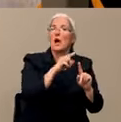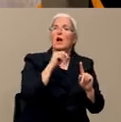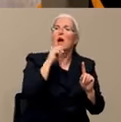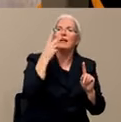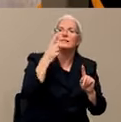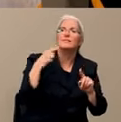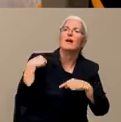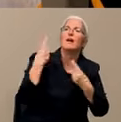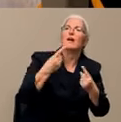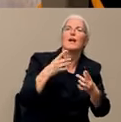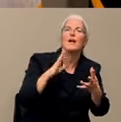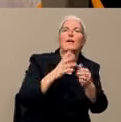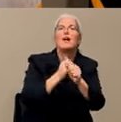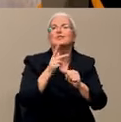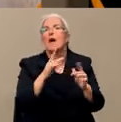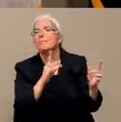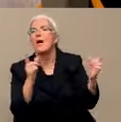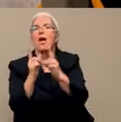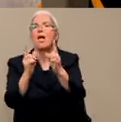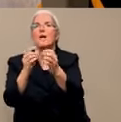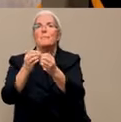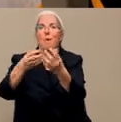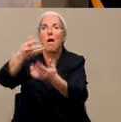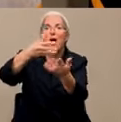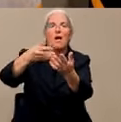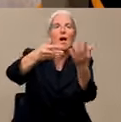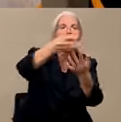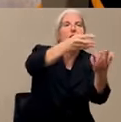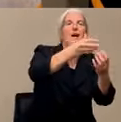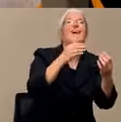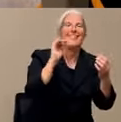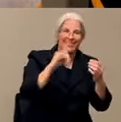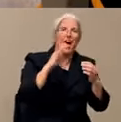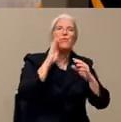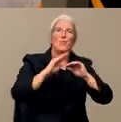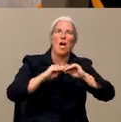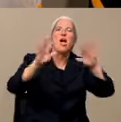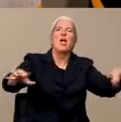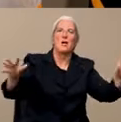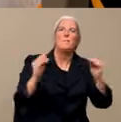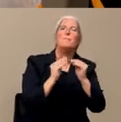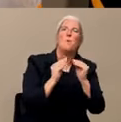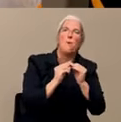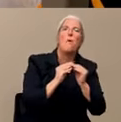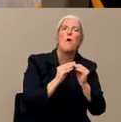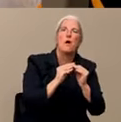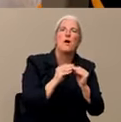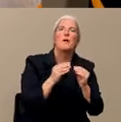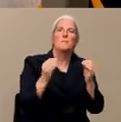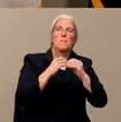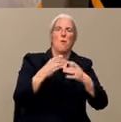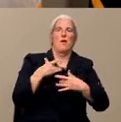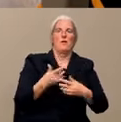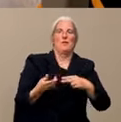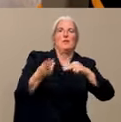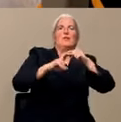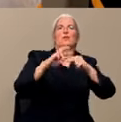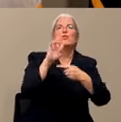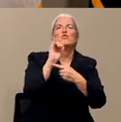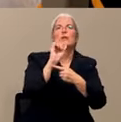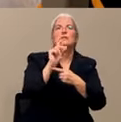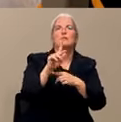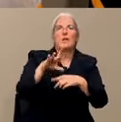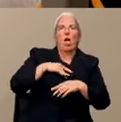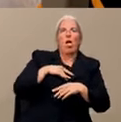come into contact with someone who has COVID-19. I mean, it's a new exposure if you want to look at it that way, because we don't know